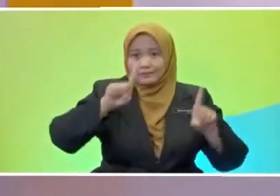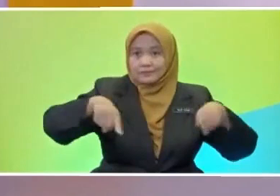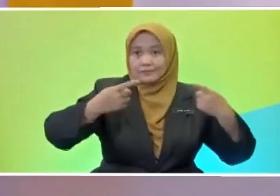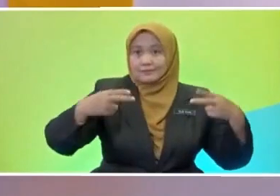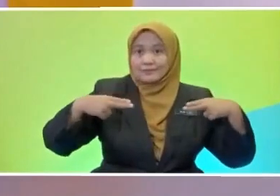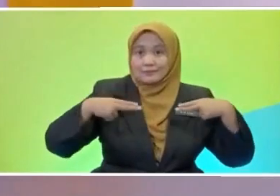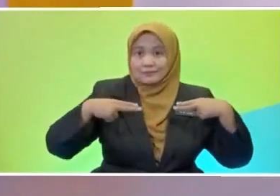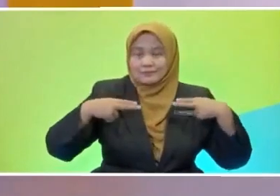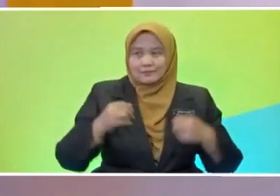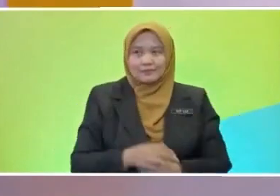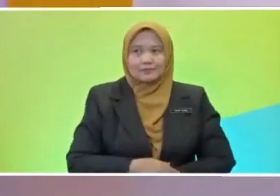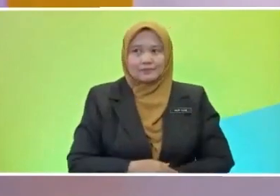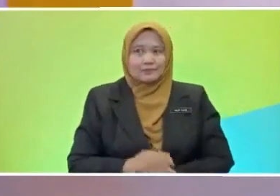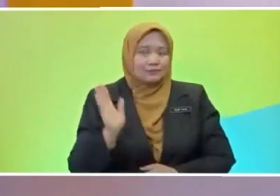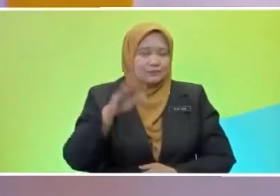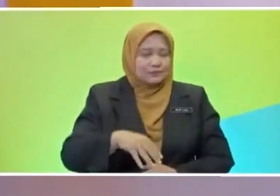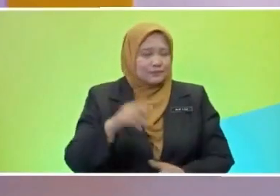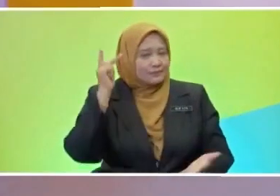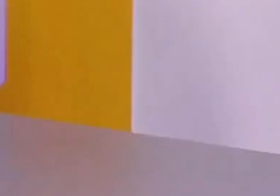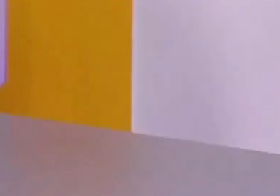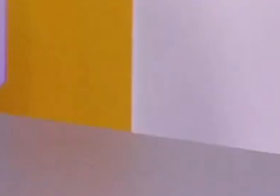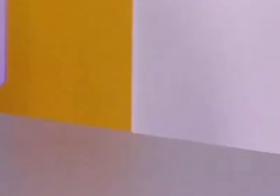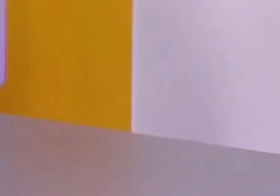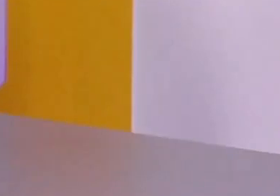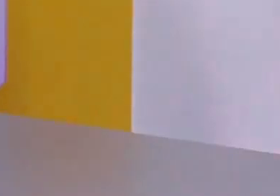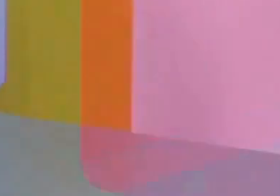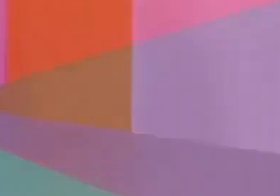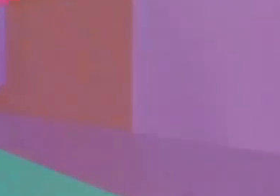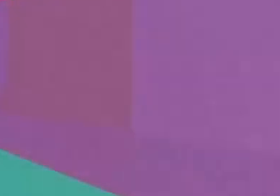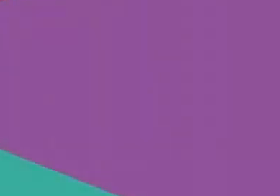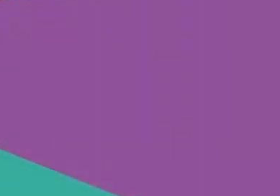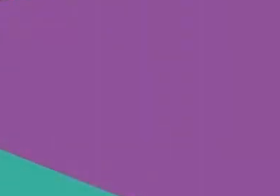Let's get to know today's teacher We're